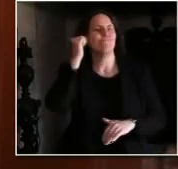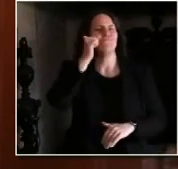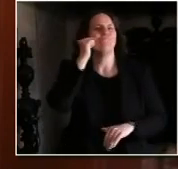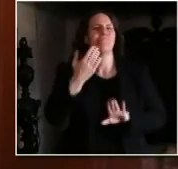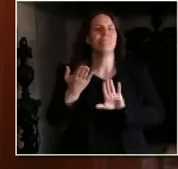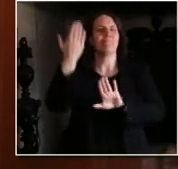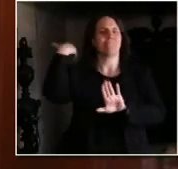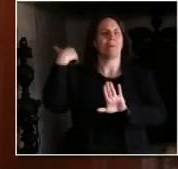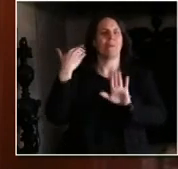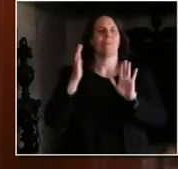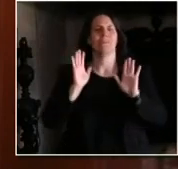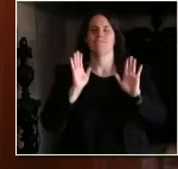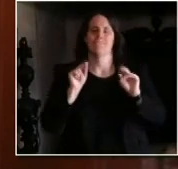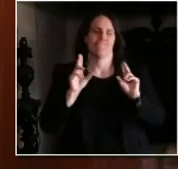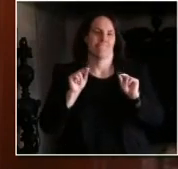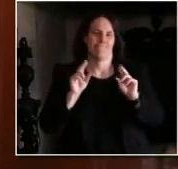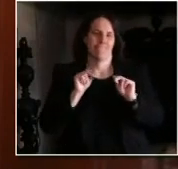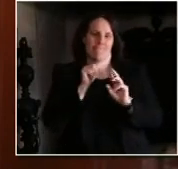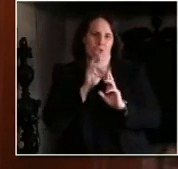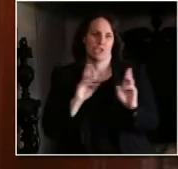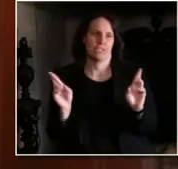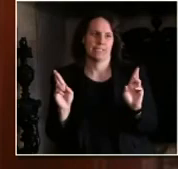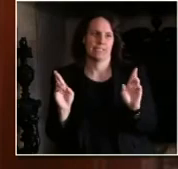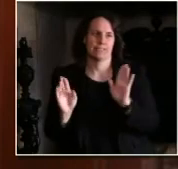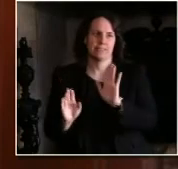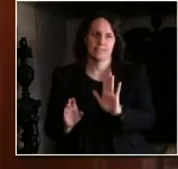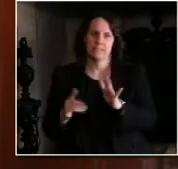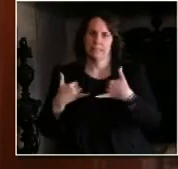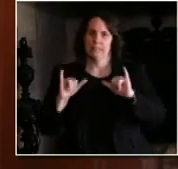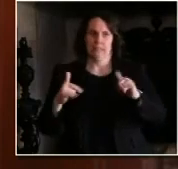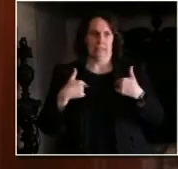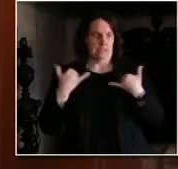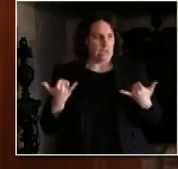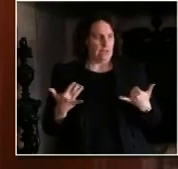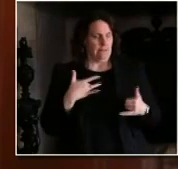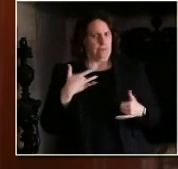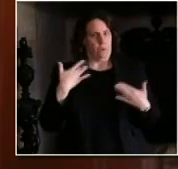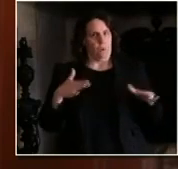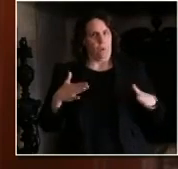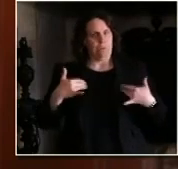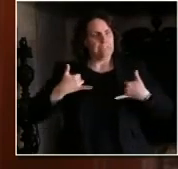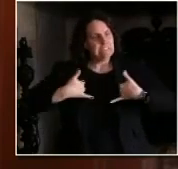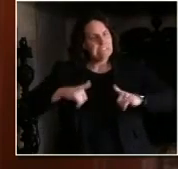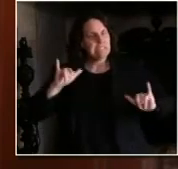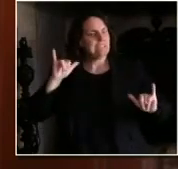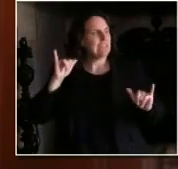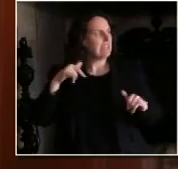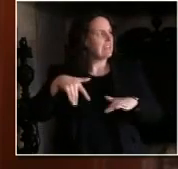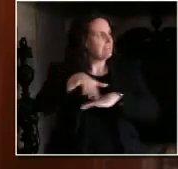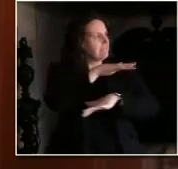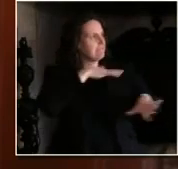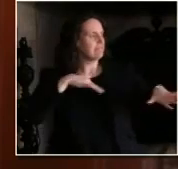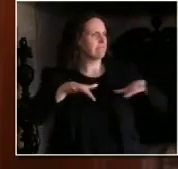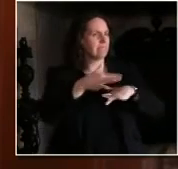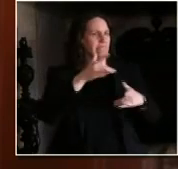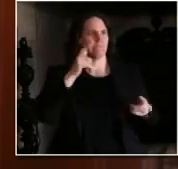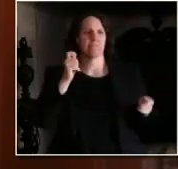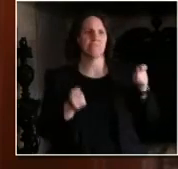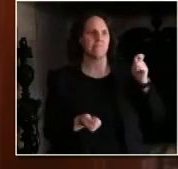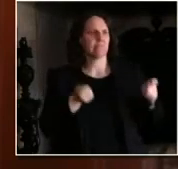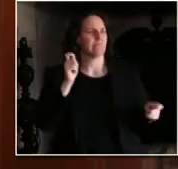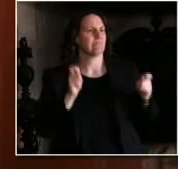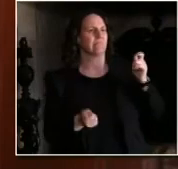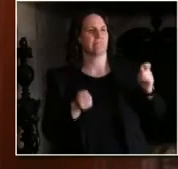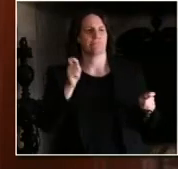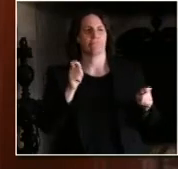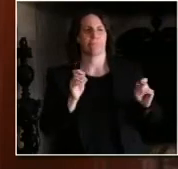situation that sometimes changes by the hour. And that's why, just as I did three weeks ago, today I'm asking for your help.